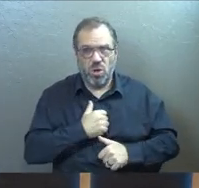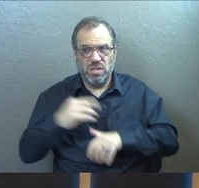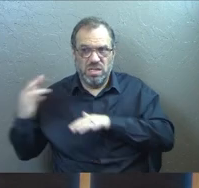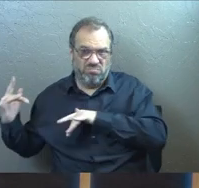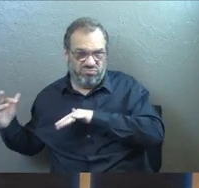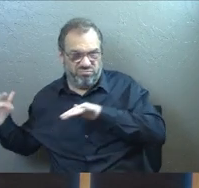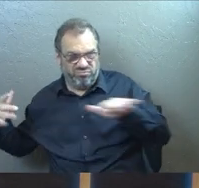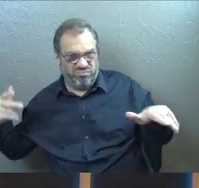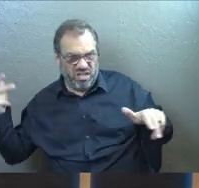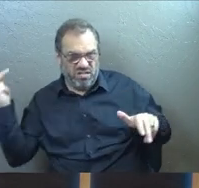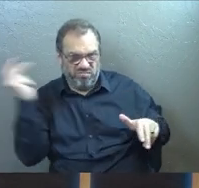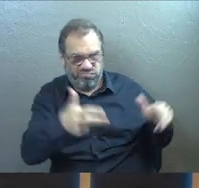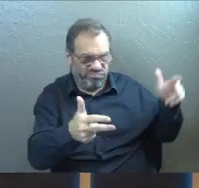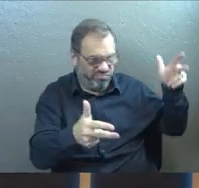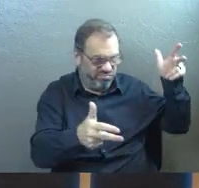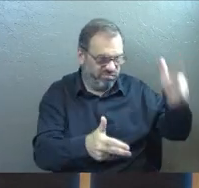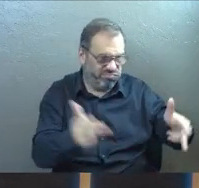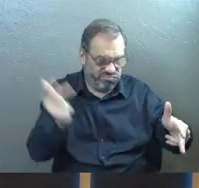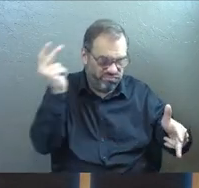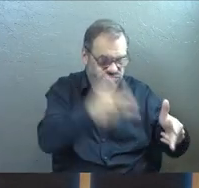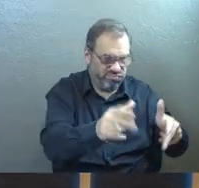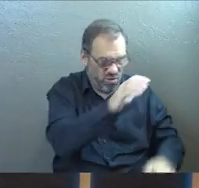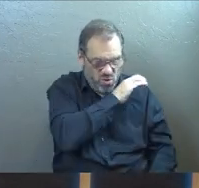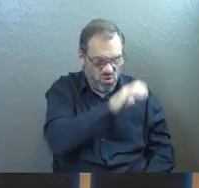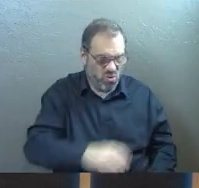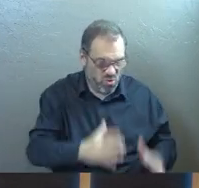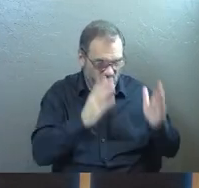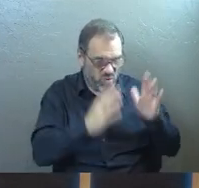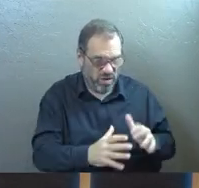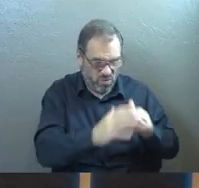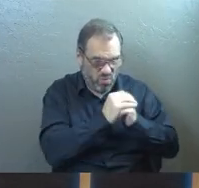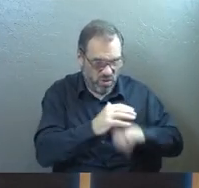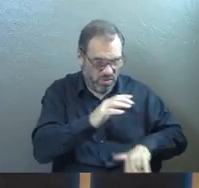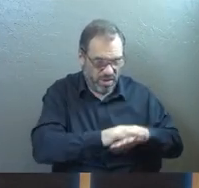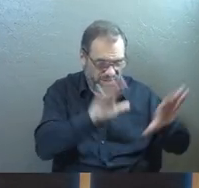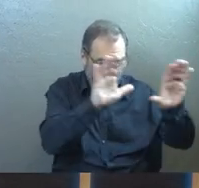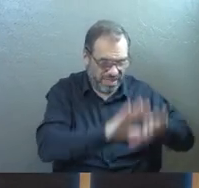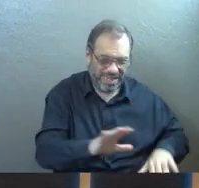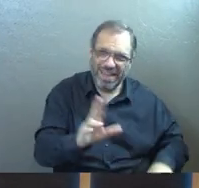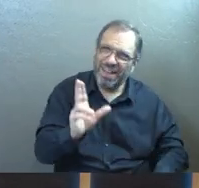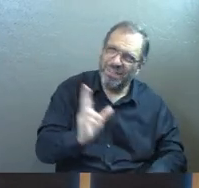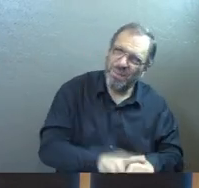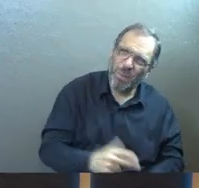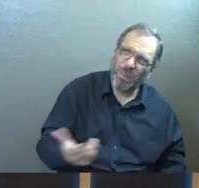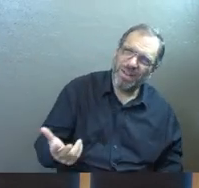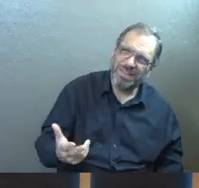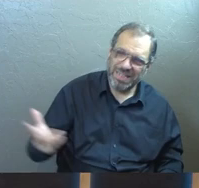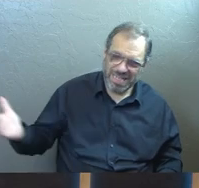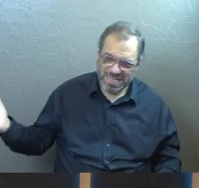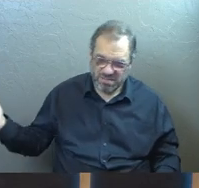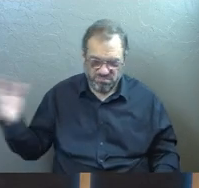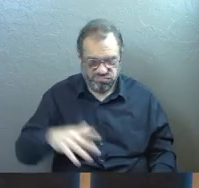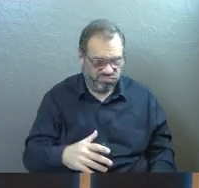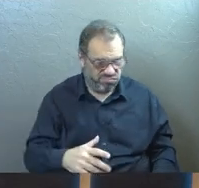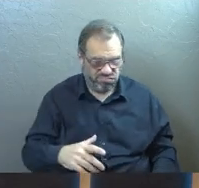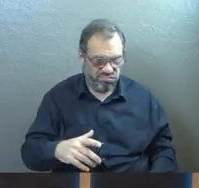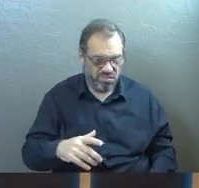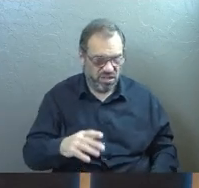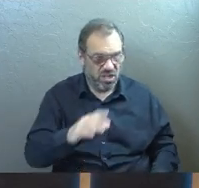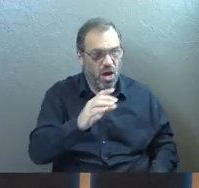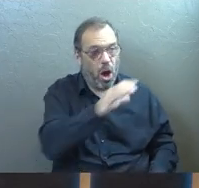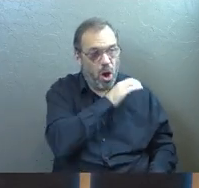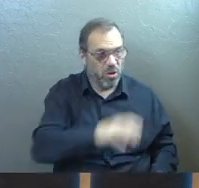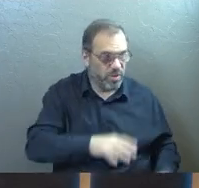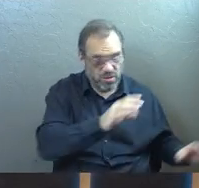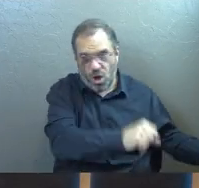began to pull up outside the churches because they knew all the Christians would be gathered on that day, of course. And they got out and they sent all the Christians onto the